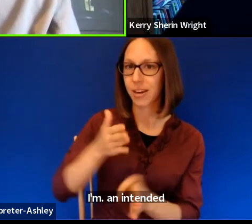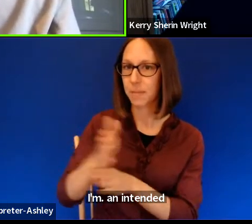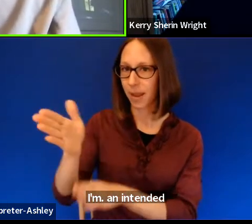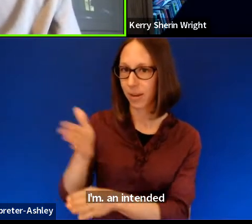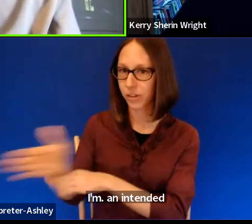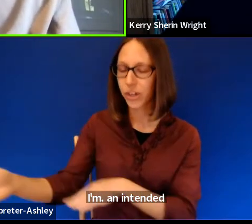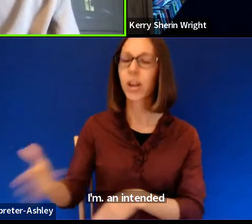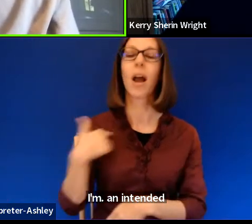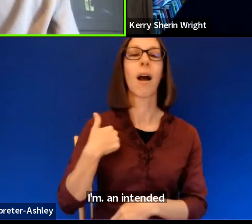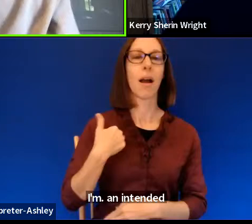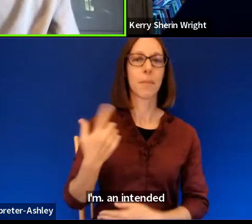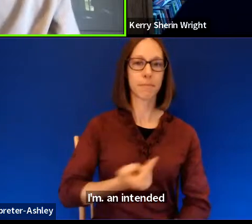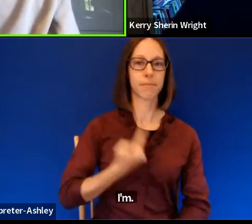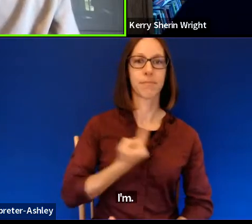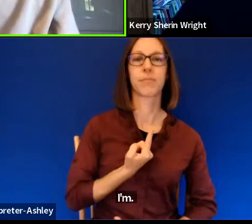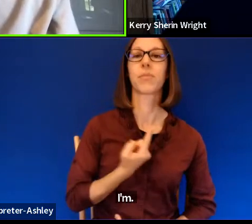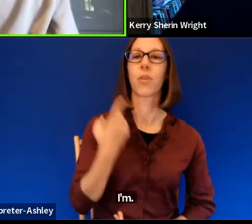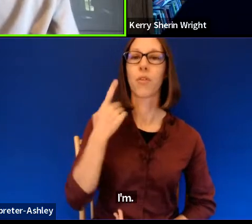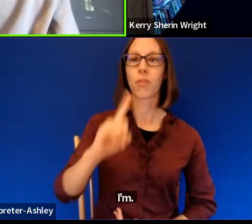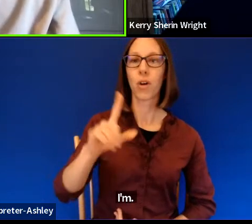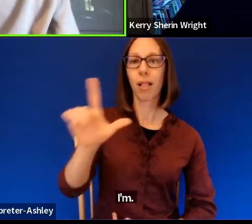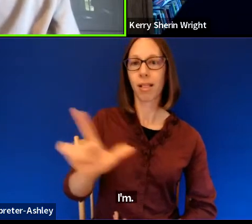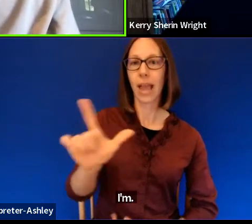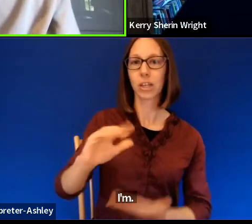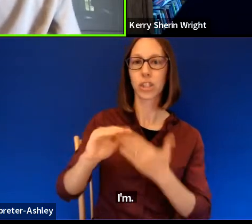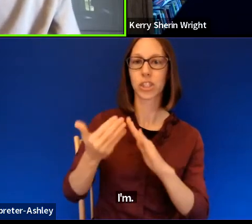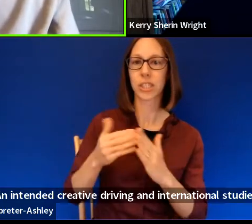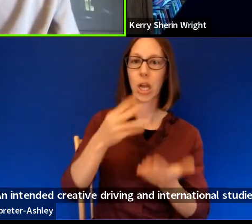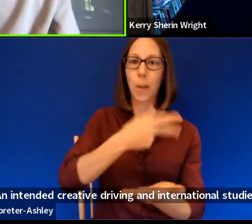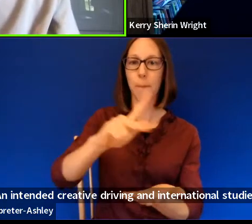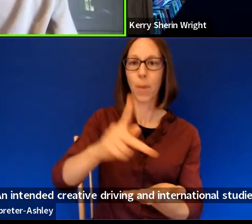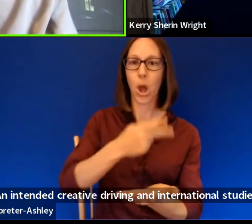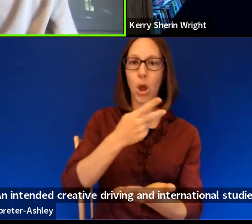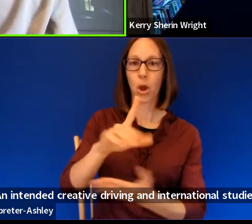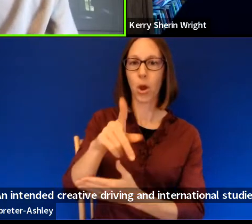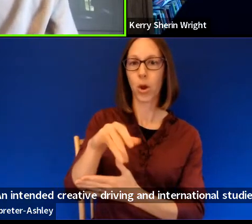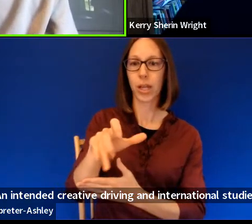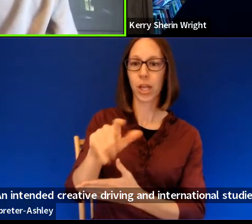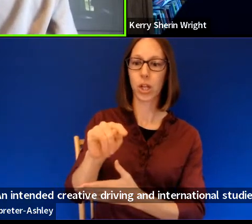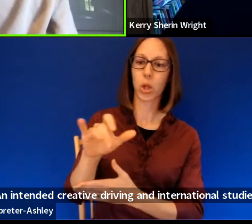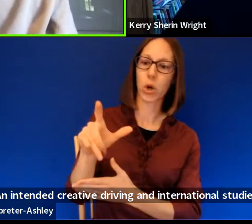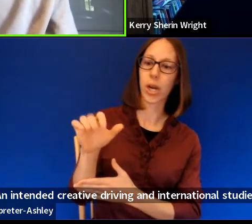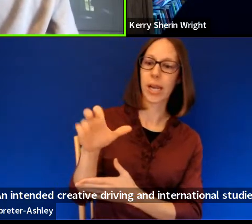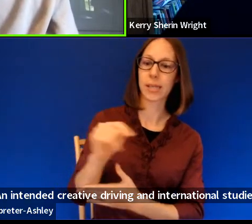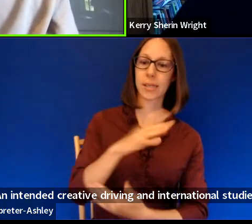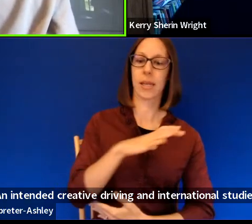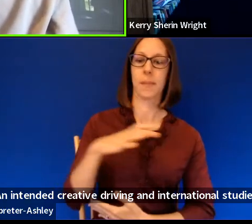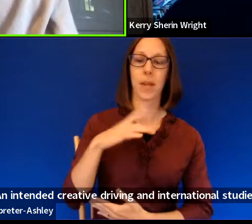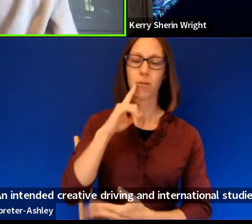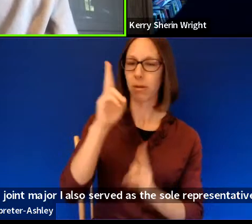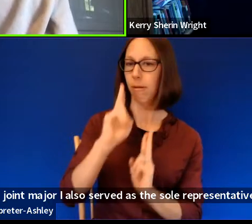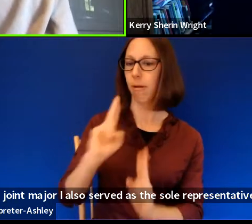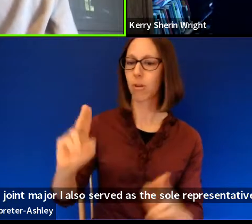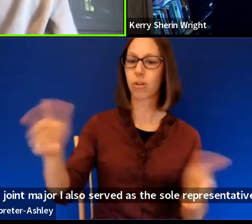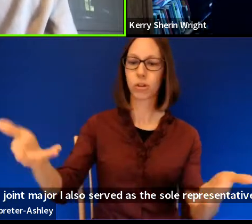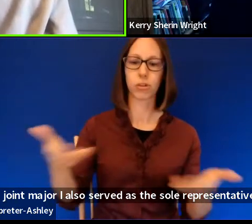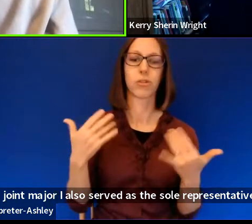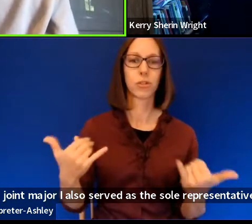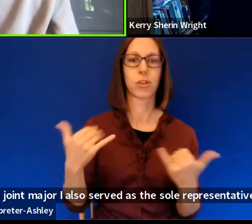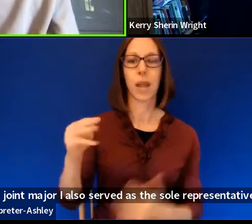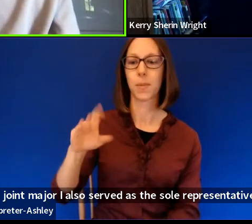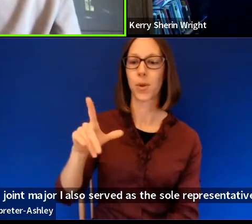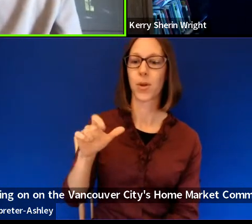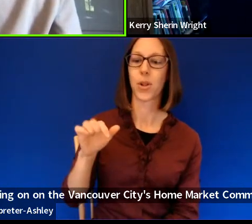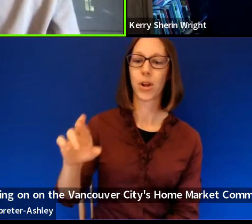representative for FNM on the Lancaster City's Poet Laureate Committee, and it is our great honor to co-introduce today's Mueller Fellow,